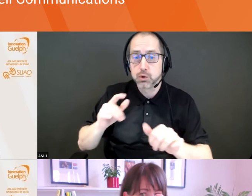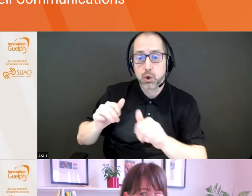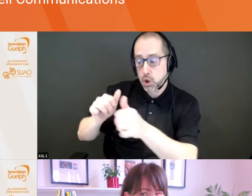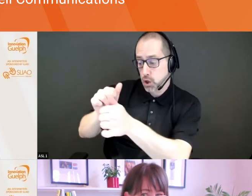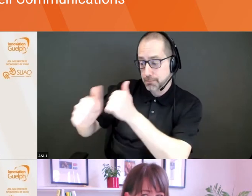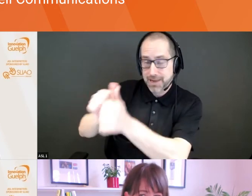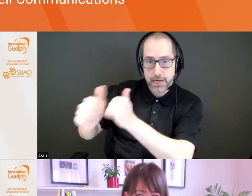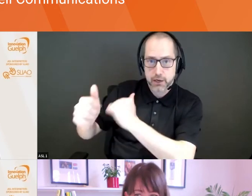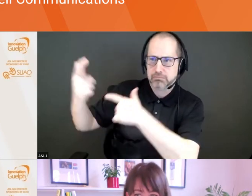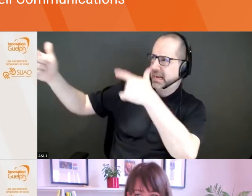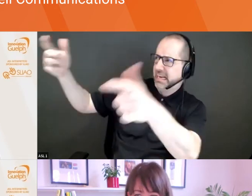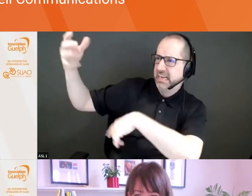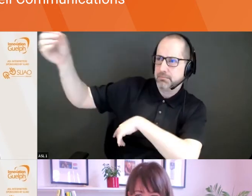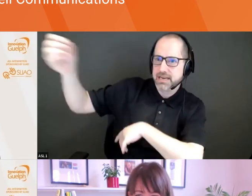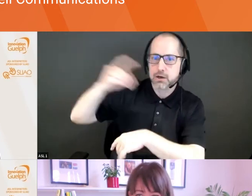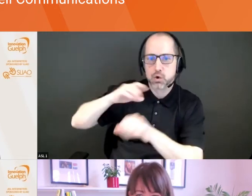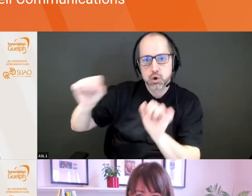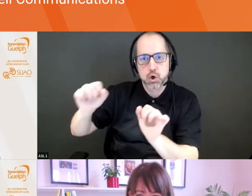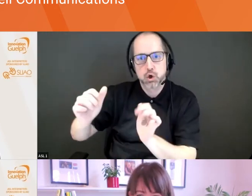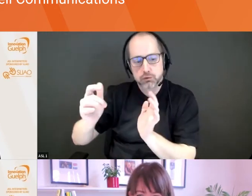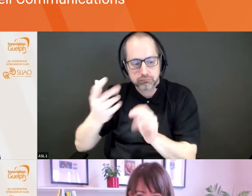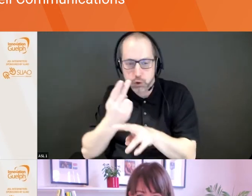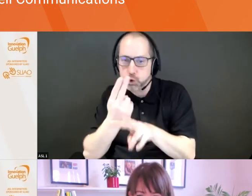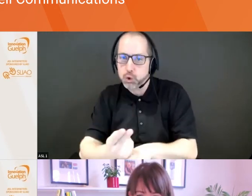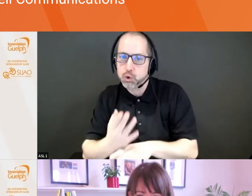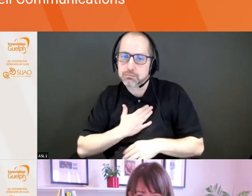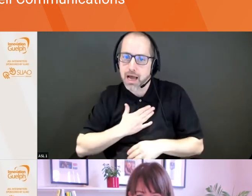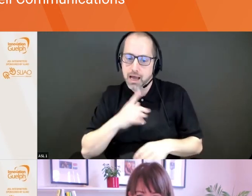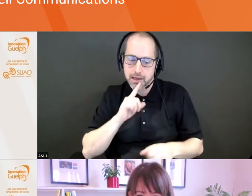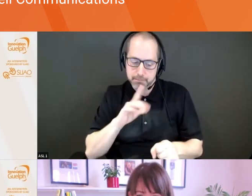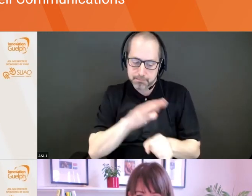who can exploit your patents better without sounding too desperate?